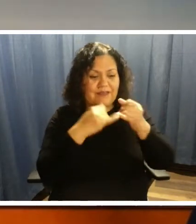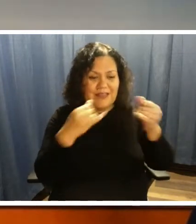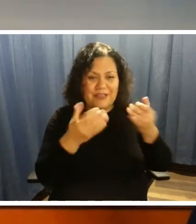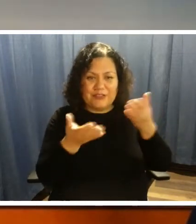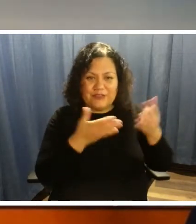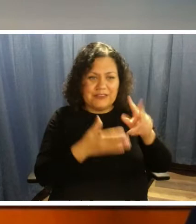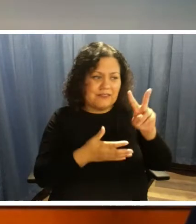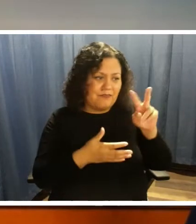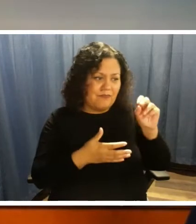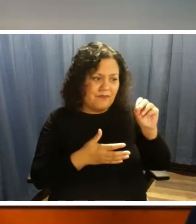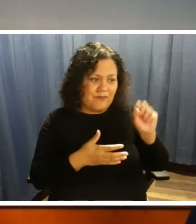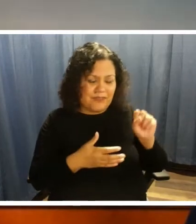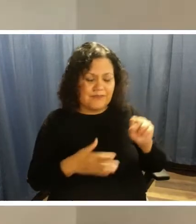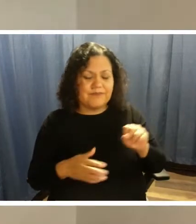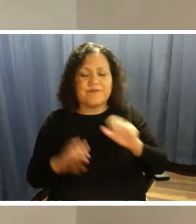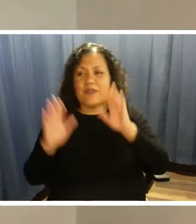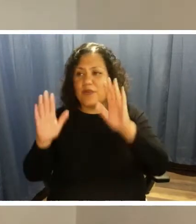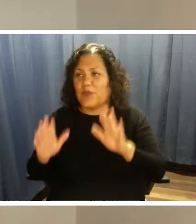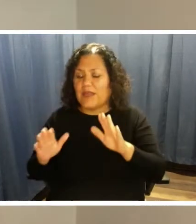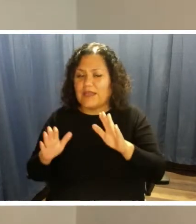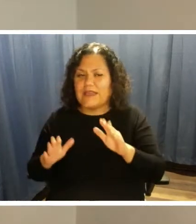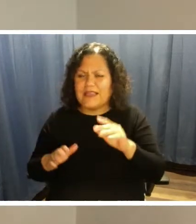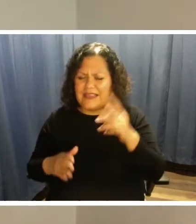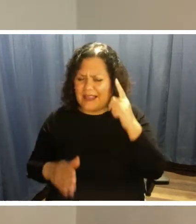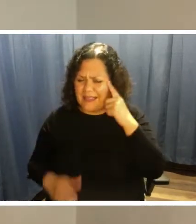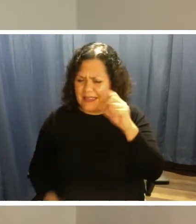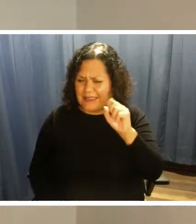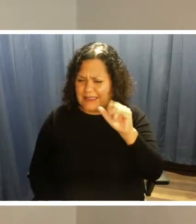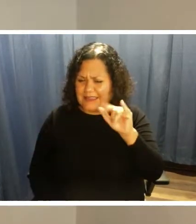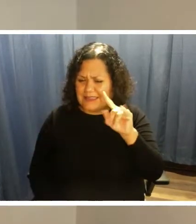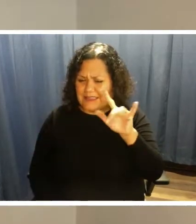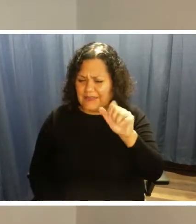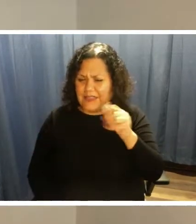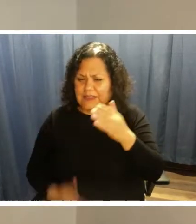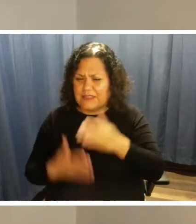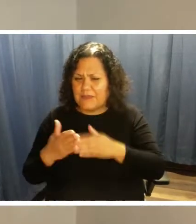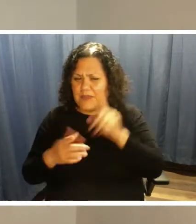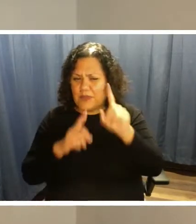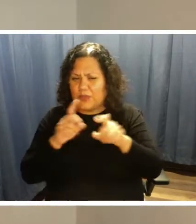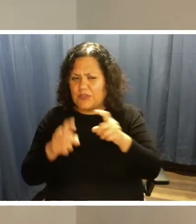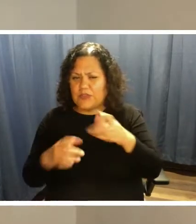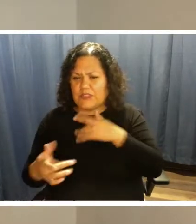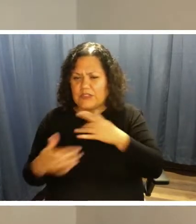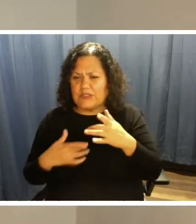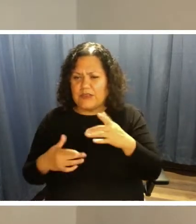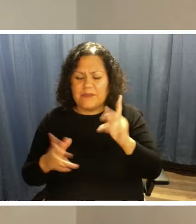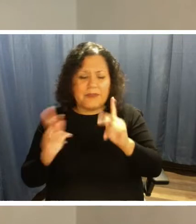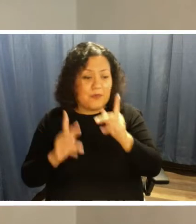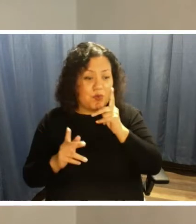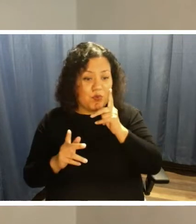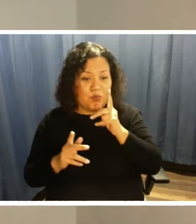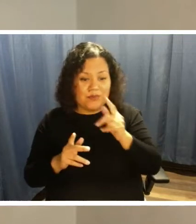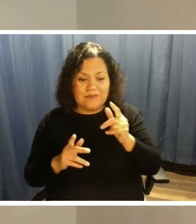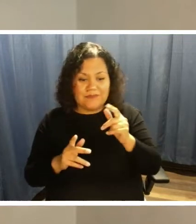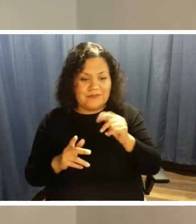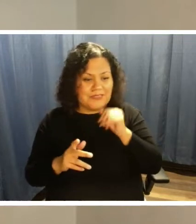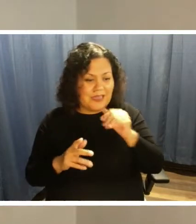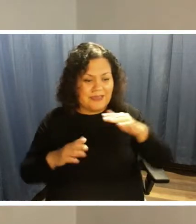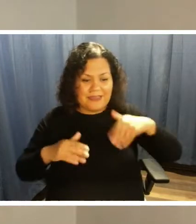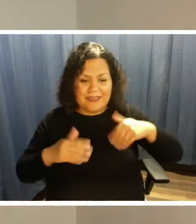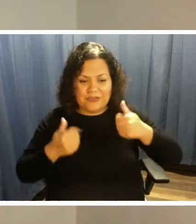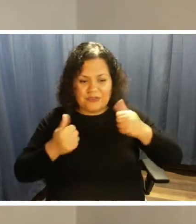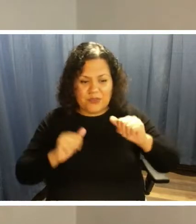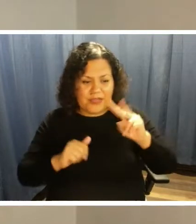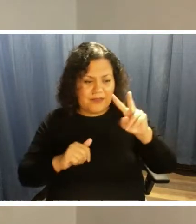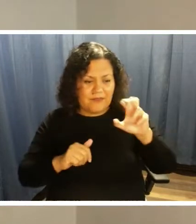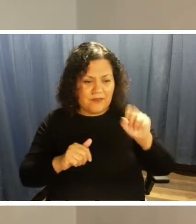Great. And I think Sylvia, one of the questions or concerns some of our customers who have not tried the service may have is once they make the trip, do they